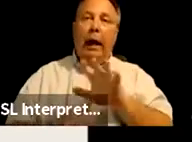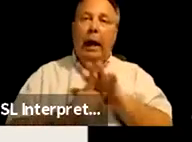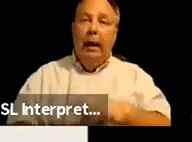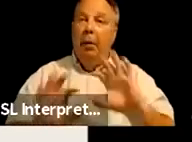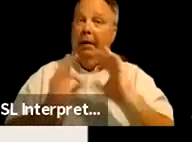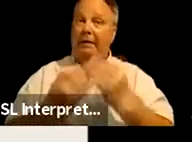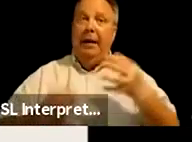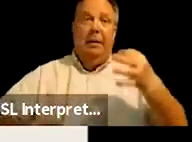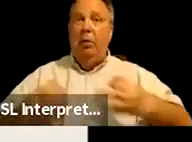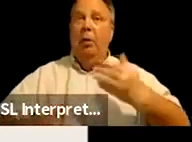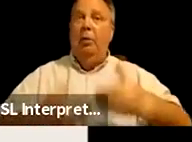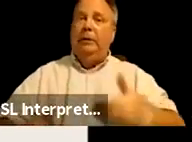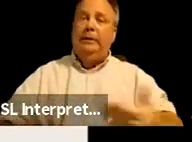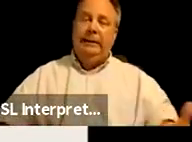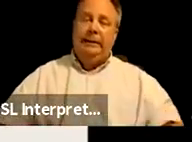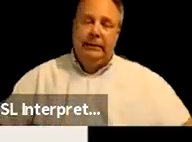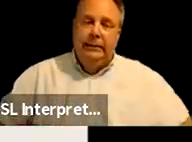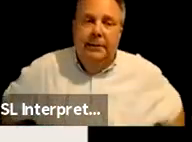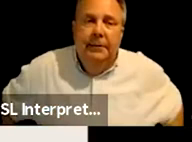processes.